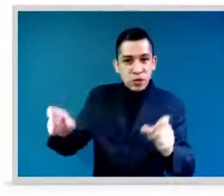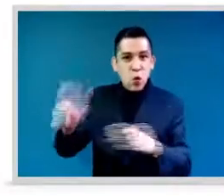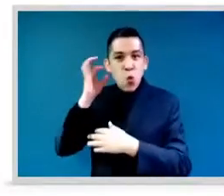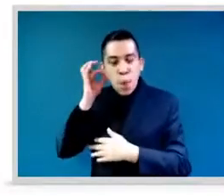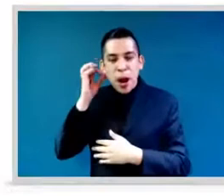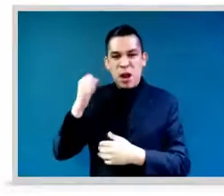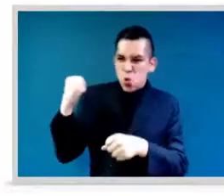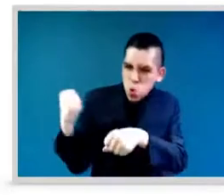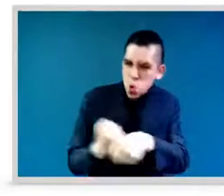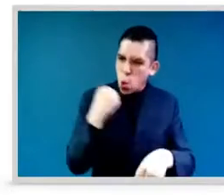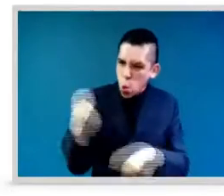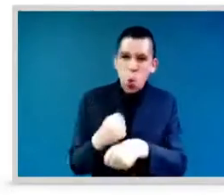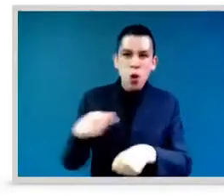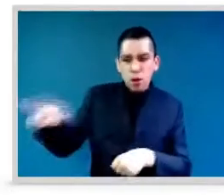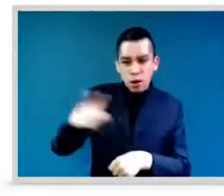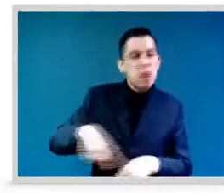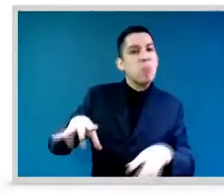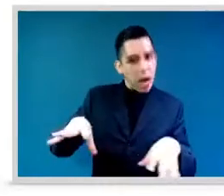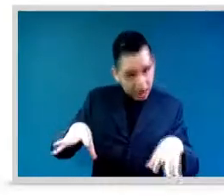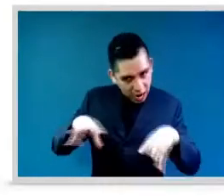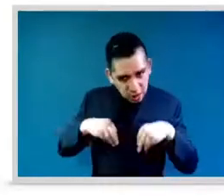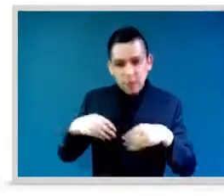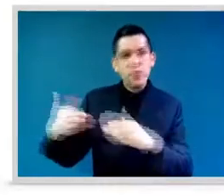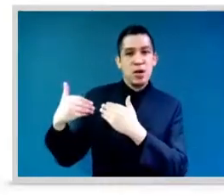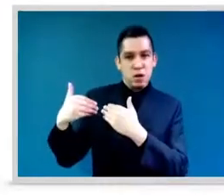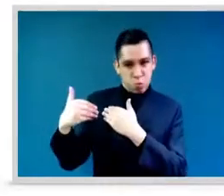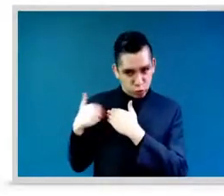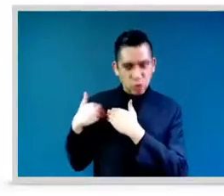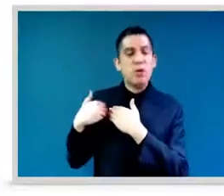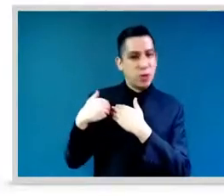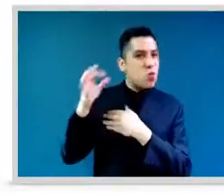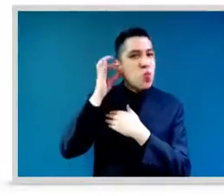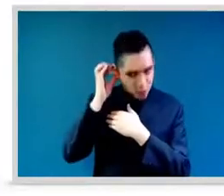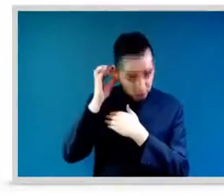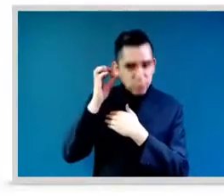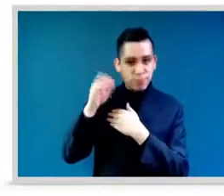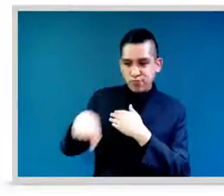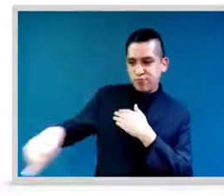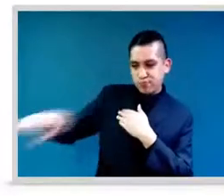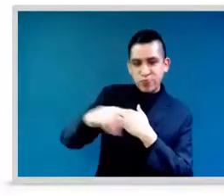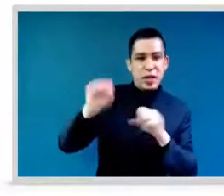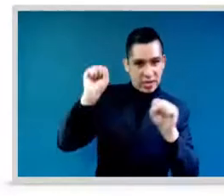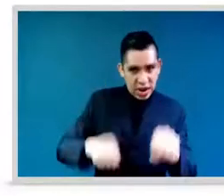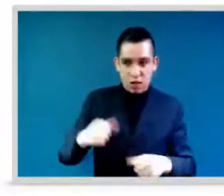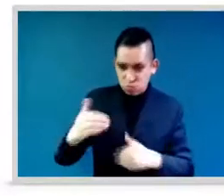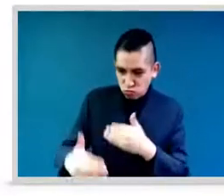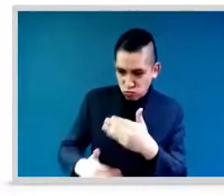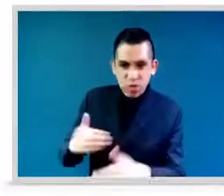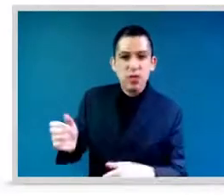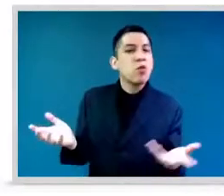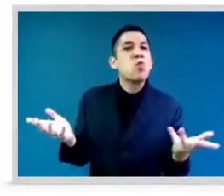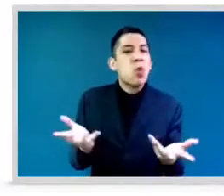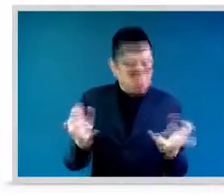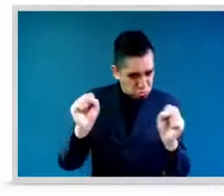have in whatever sector of society we work in. I'm also working with a lot of young people in different countries that